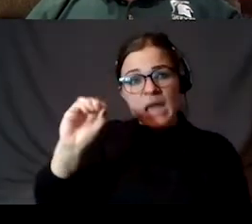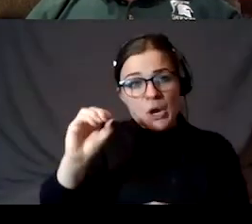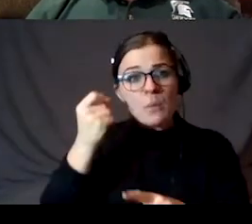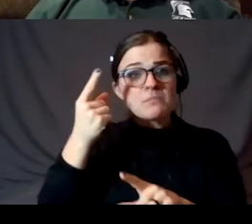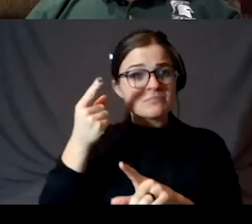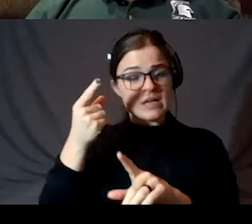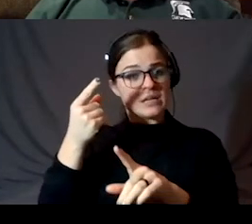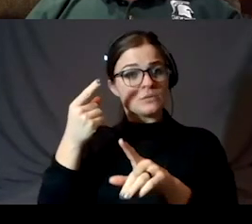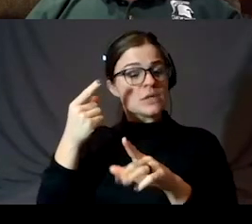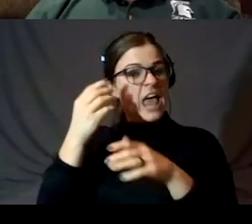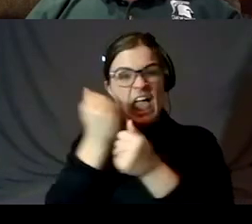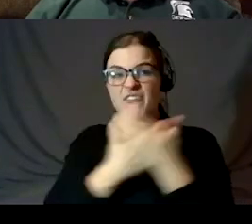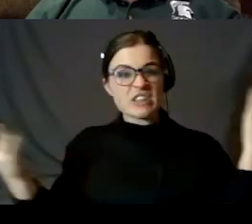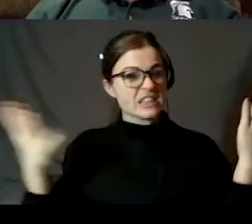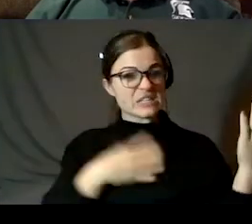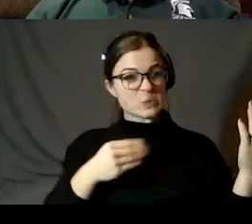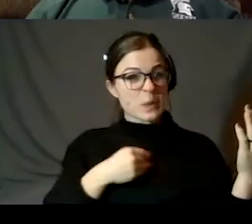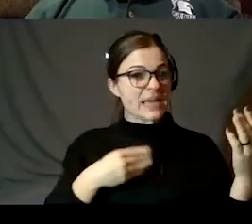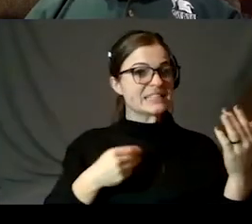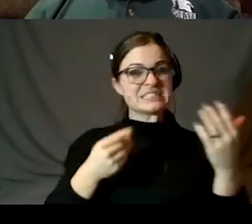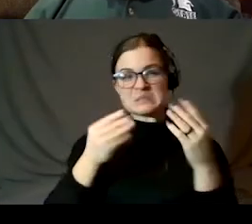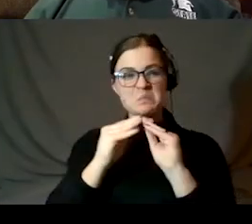highlands, where everything is white, it's a little harder to see.